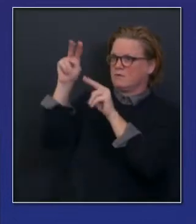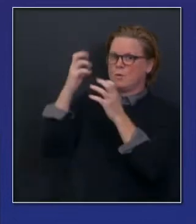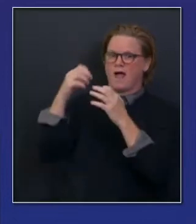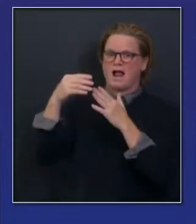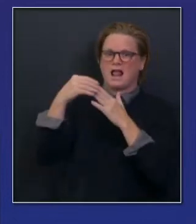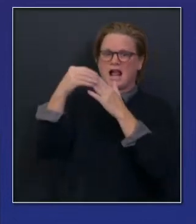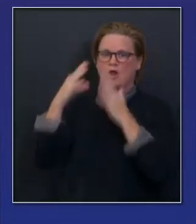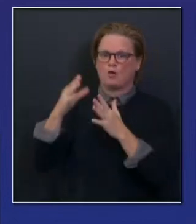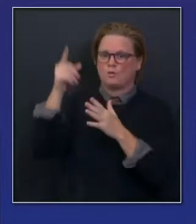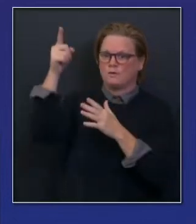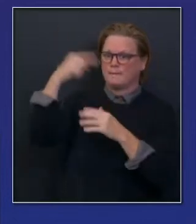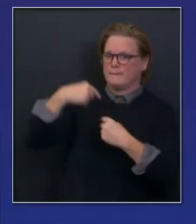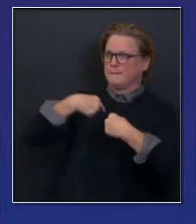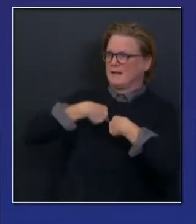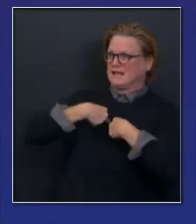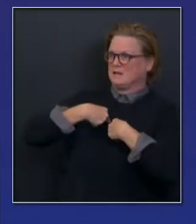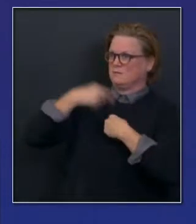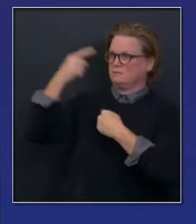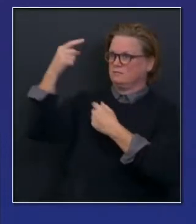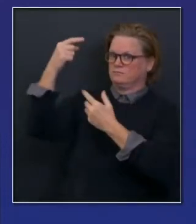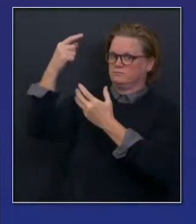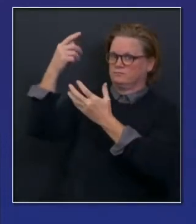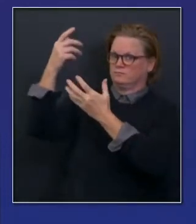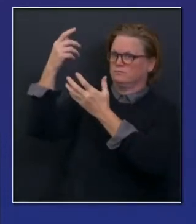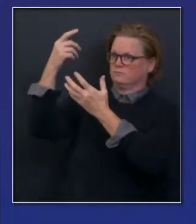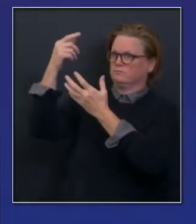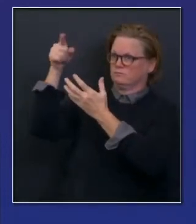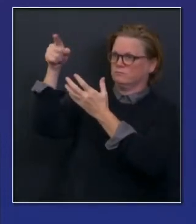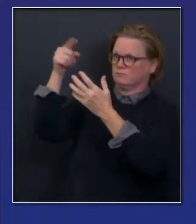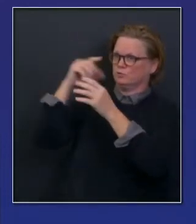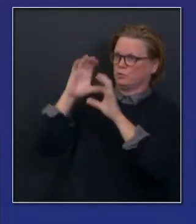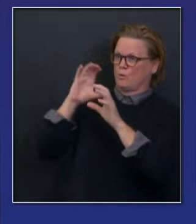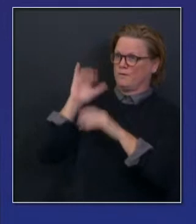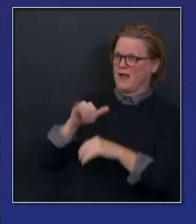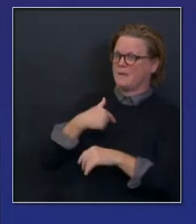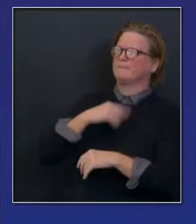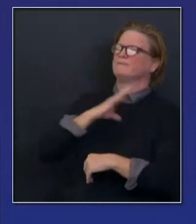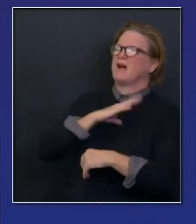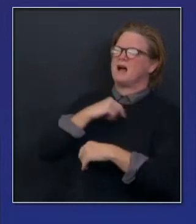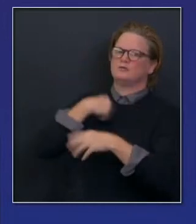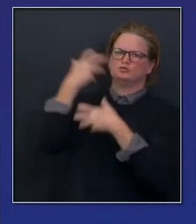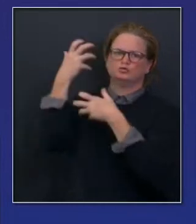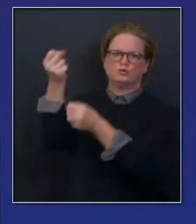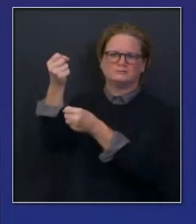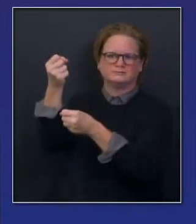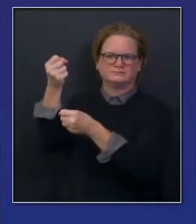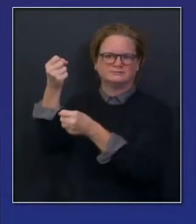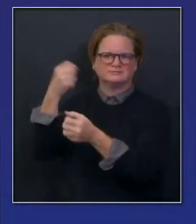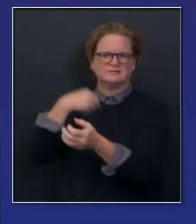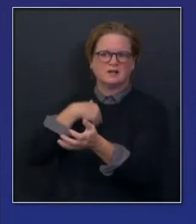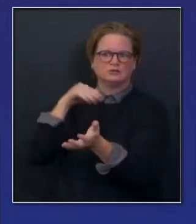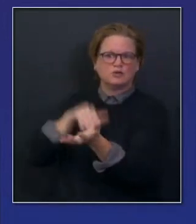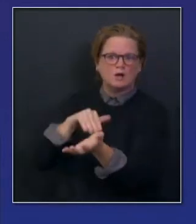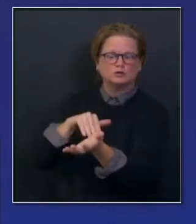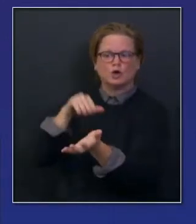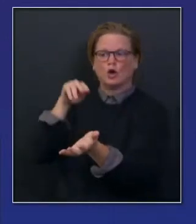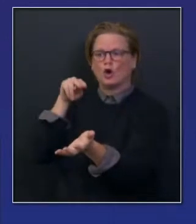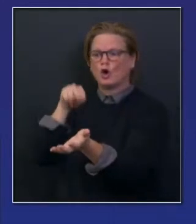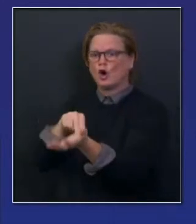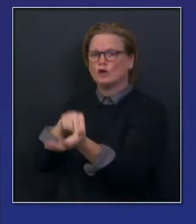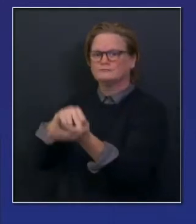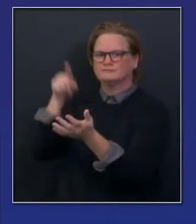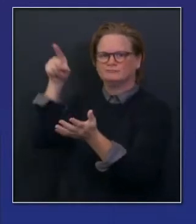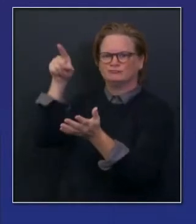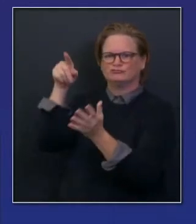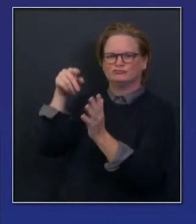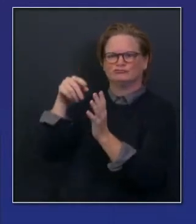it was a wonderful thing that we were there vaccinating five individuals, the first cohort in the state of California, truly representing the